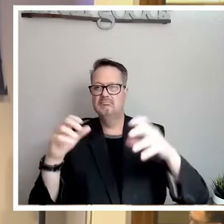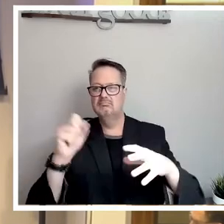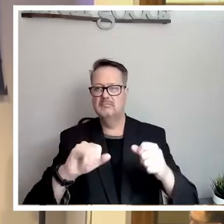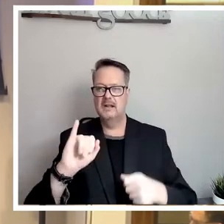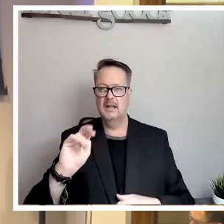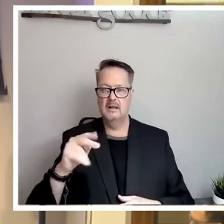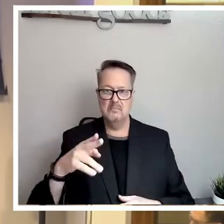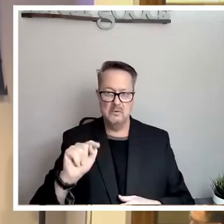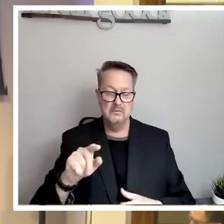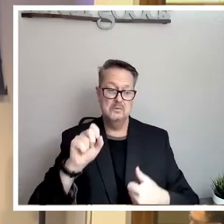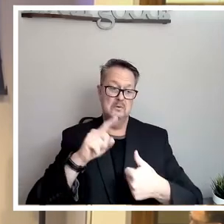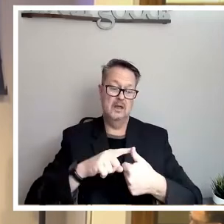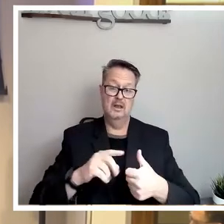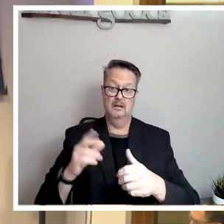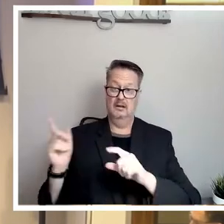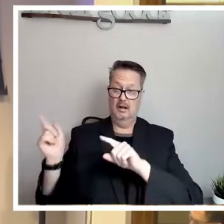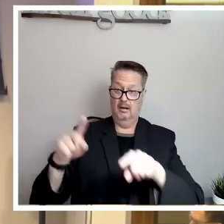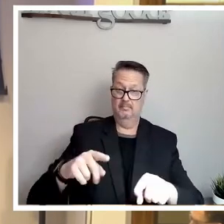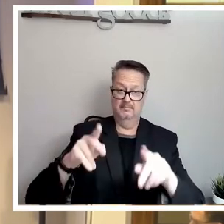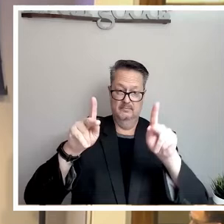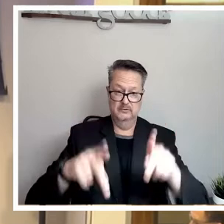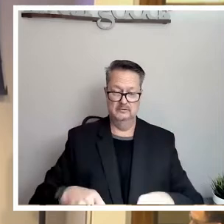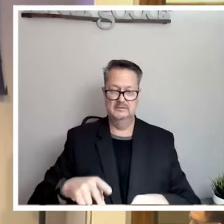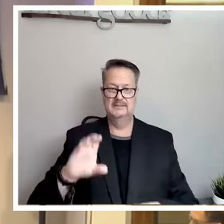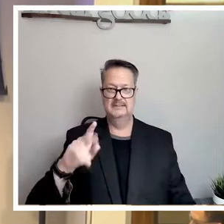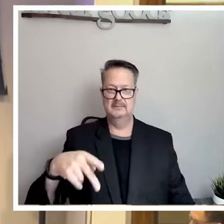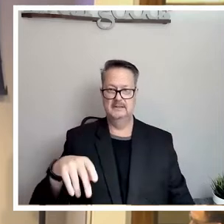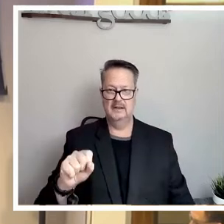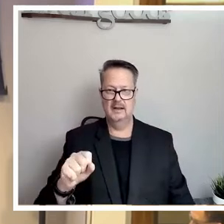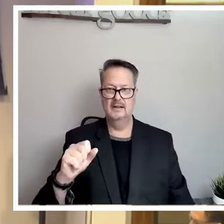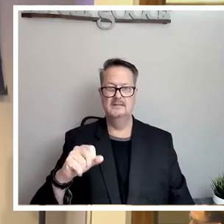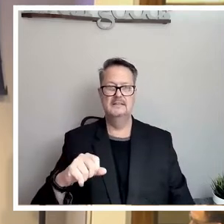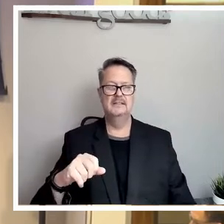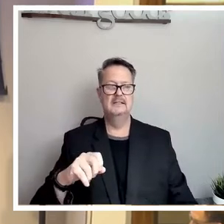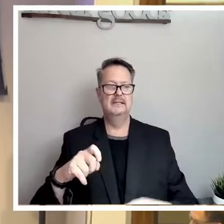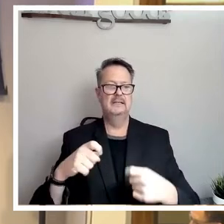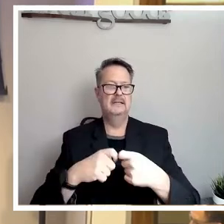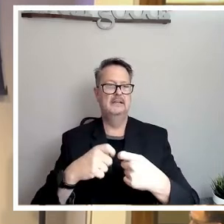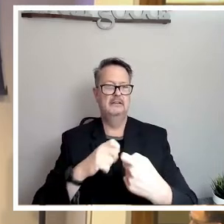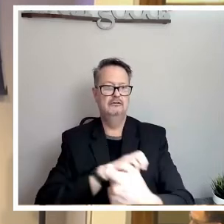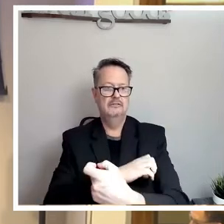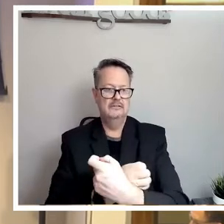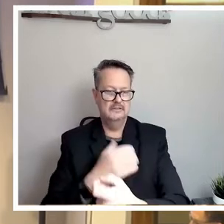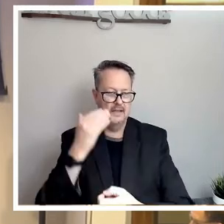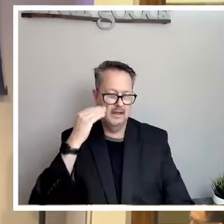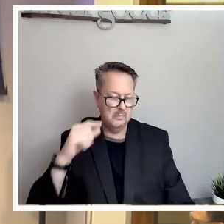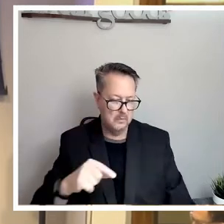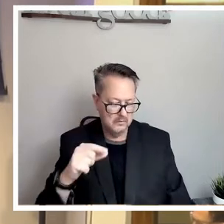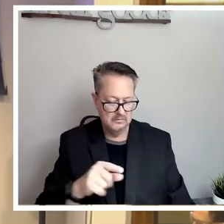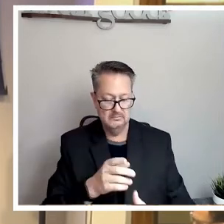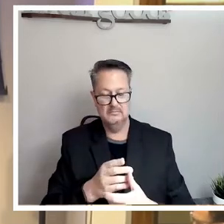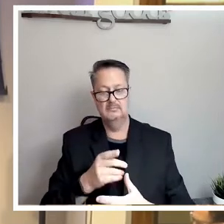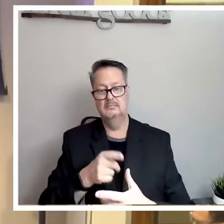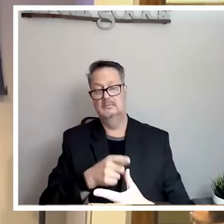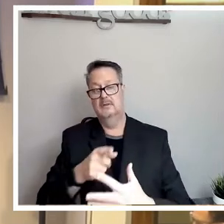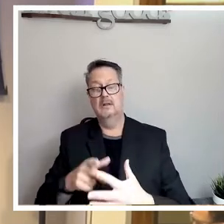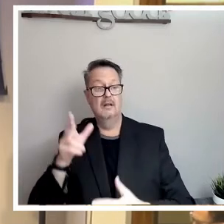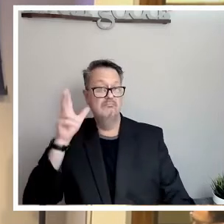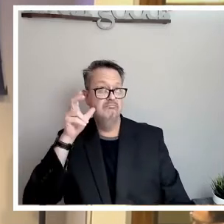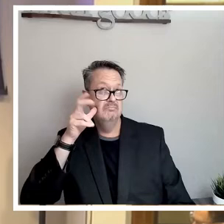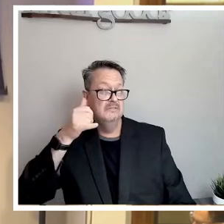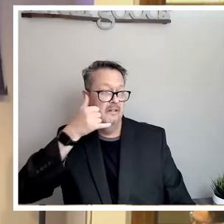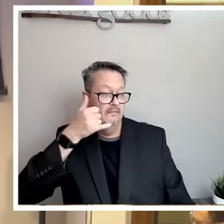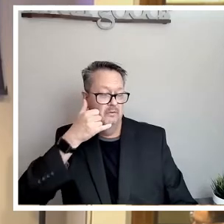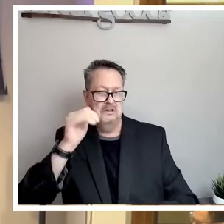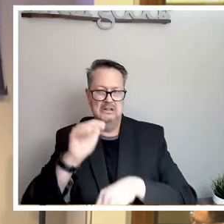can participate in person at CPS Energy's headquarters. Listen by telephone in English, which the toll